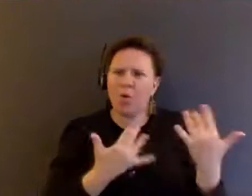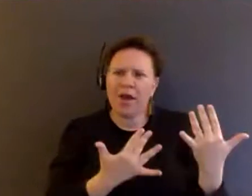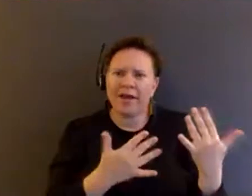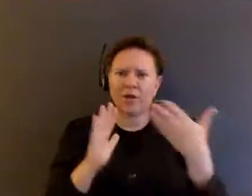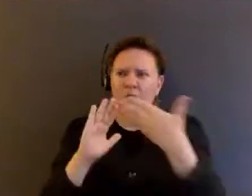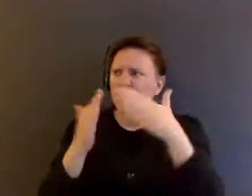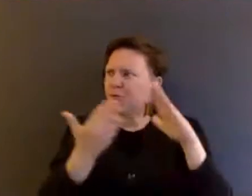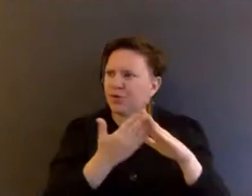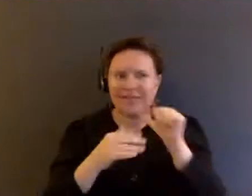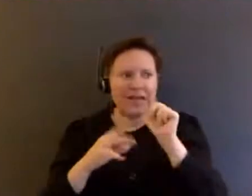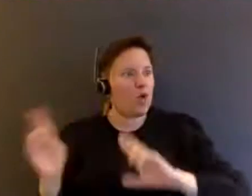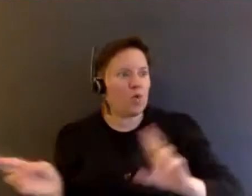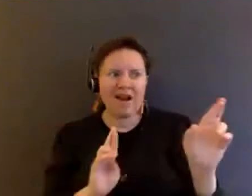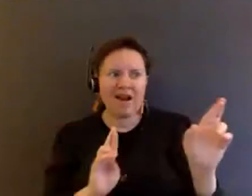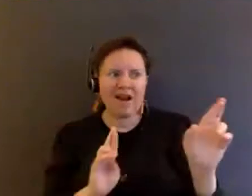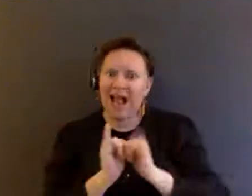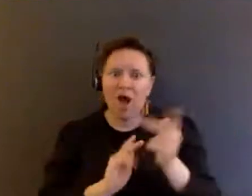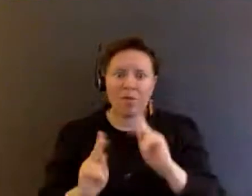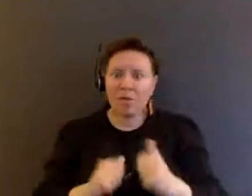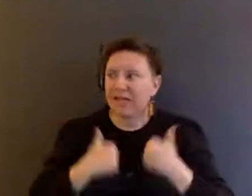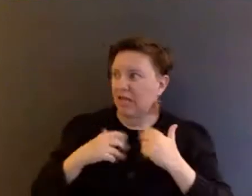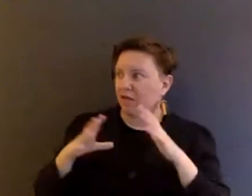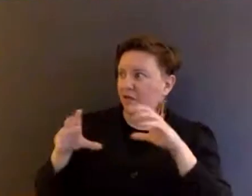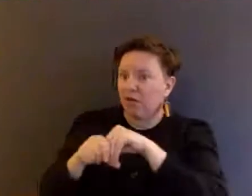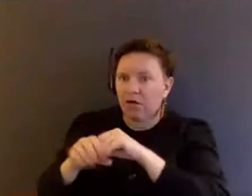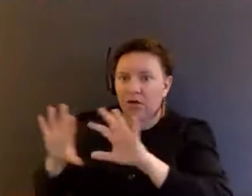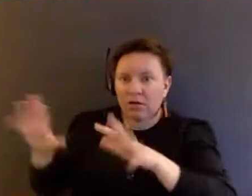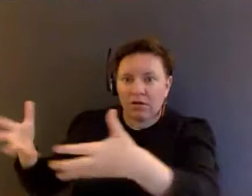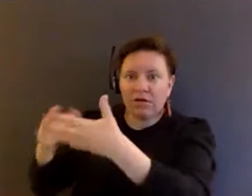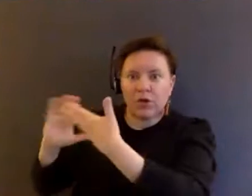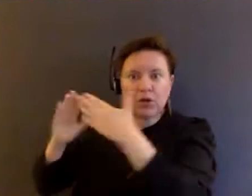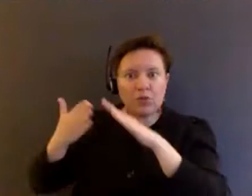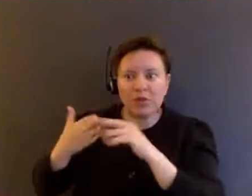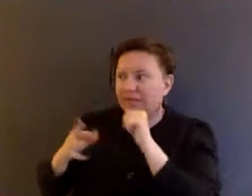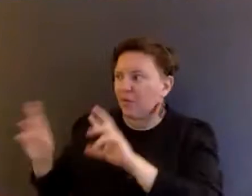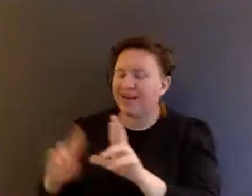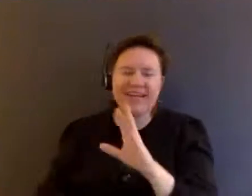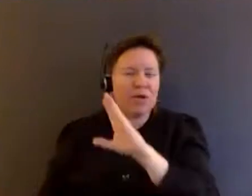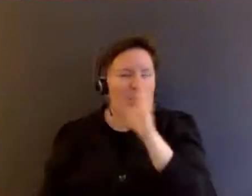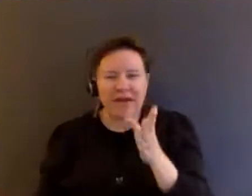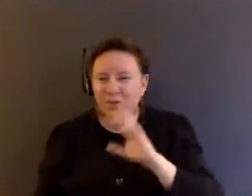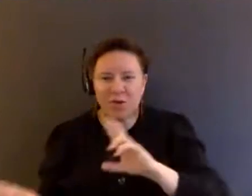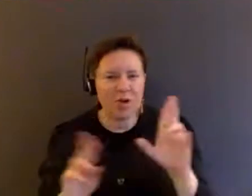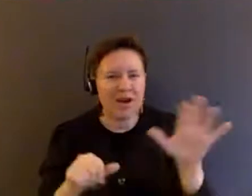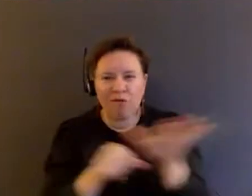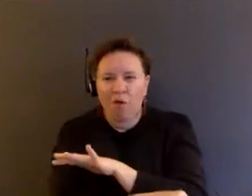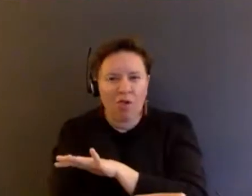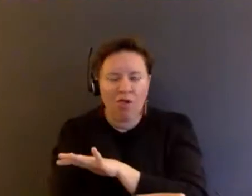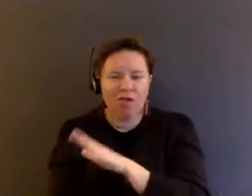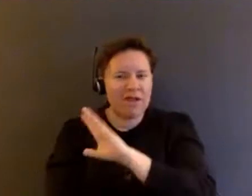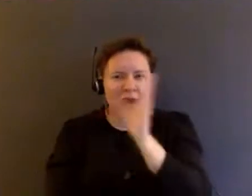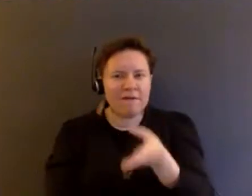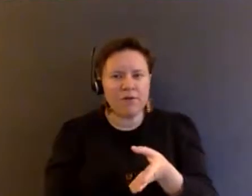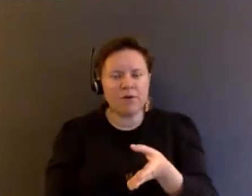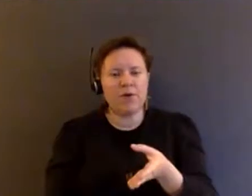is not ready. How are people going to live in the community? It's not ready. It's never going to be ready. I mean, that is like the